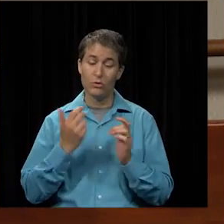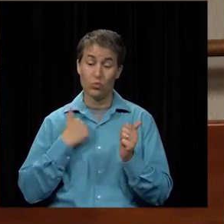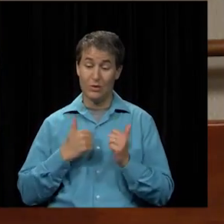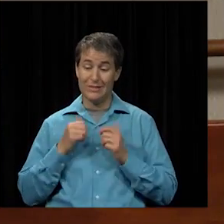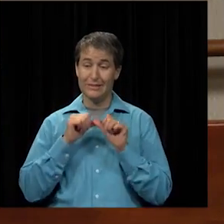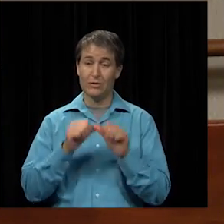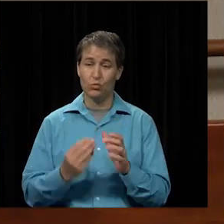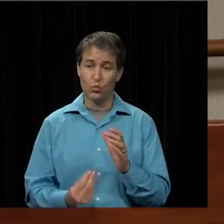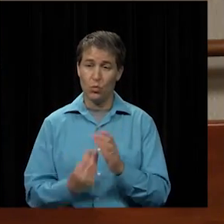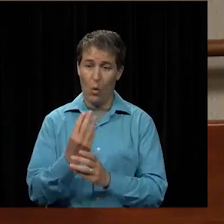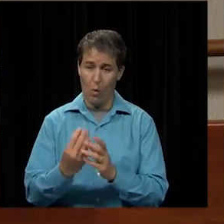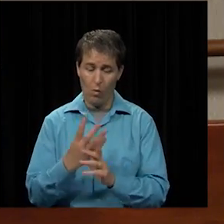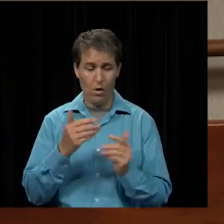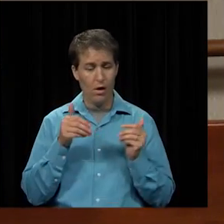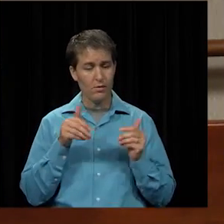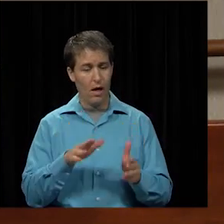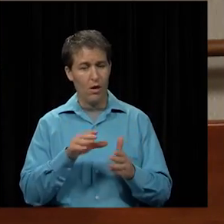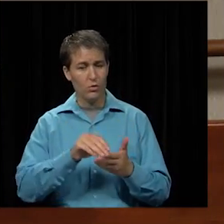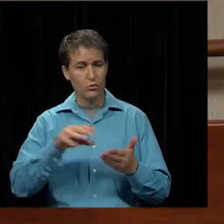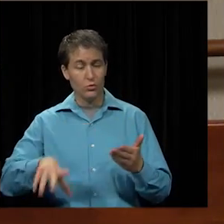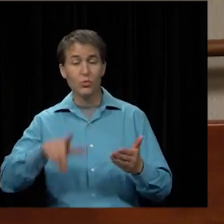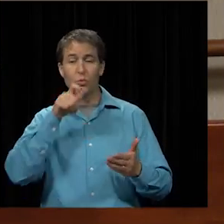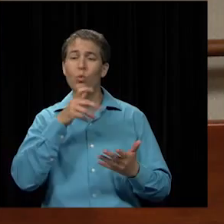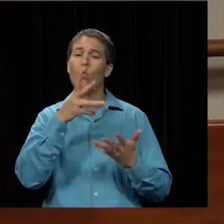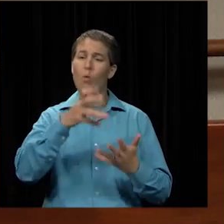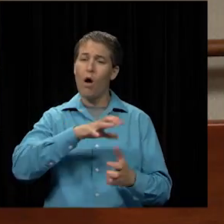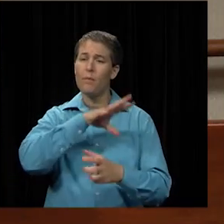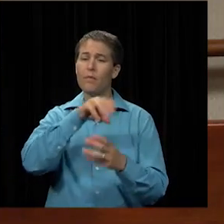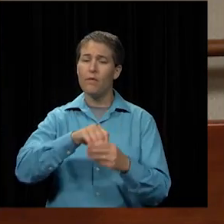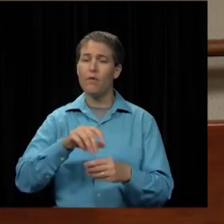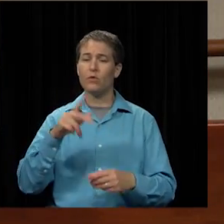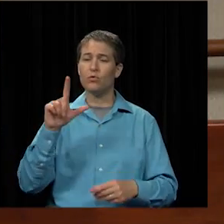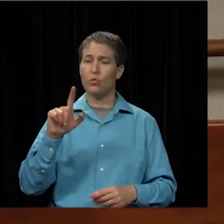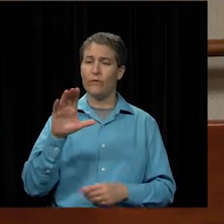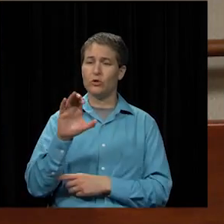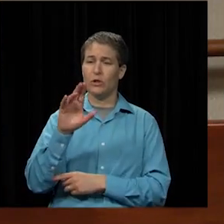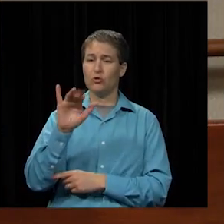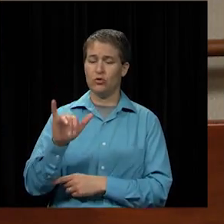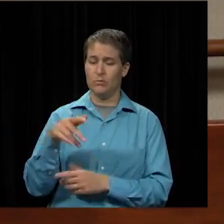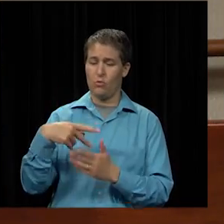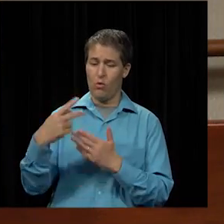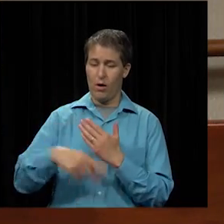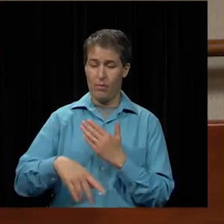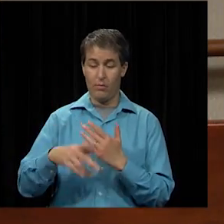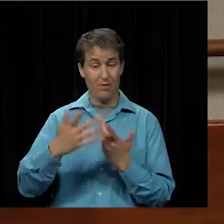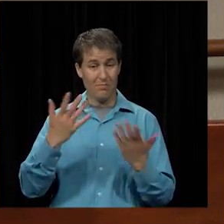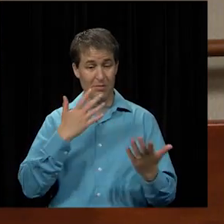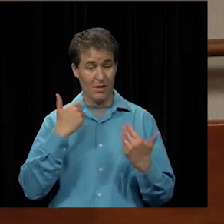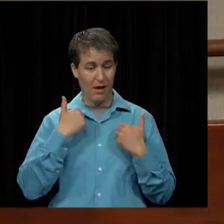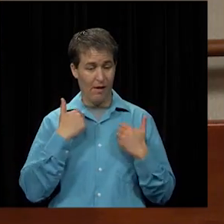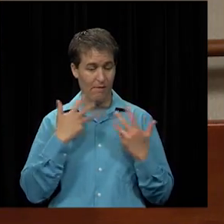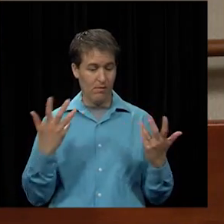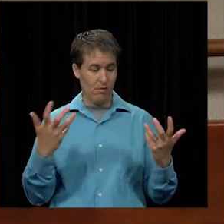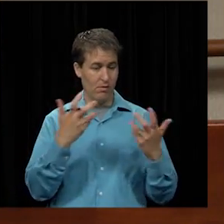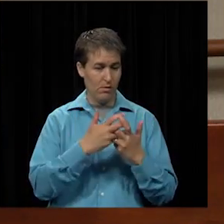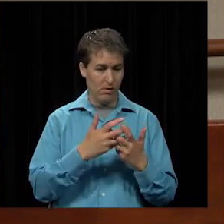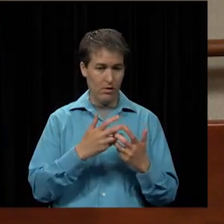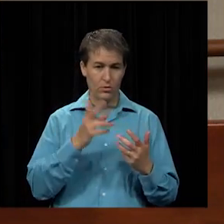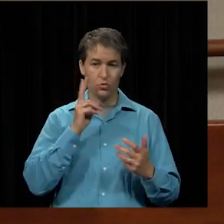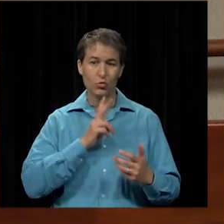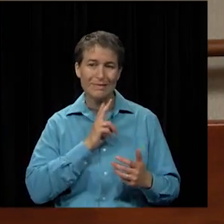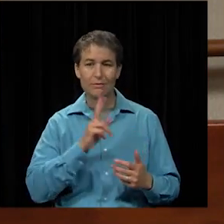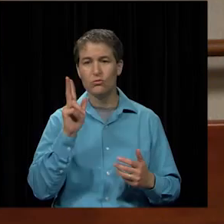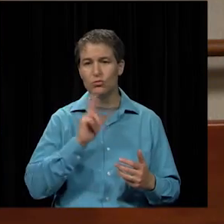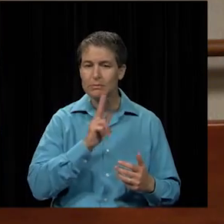And allow these children that do want to participate in 21st century that have either blended families, multiples of twins or